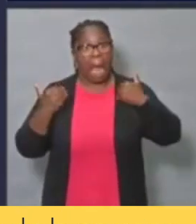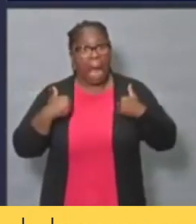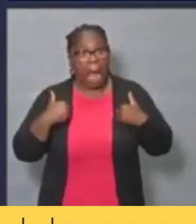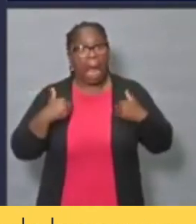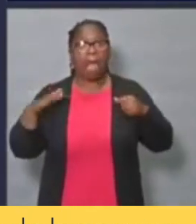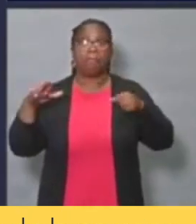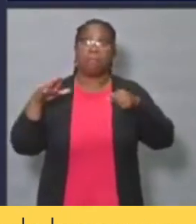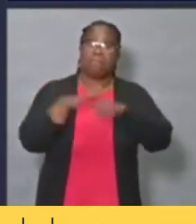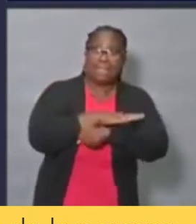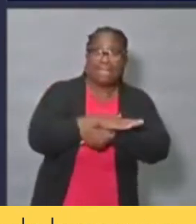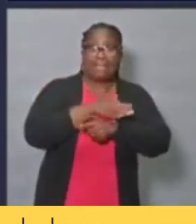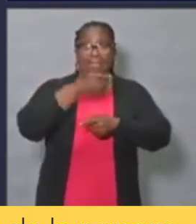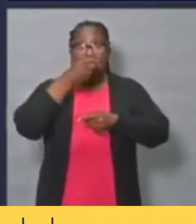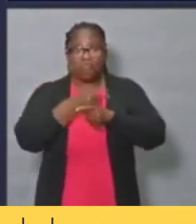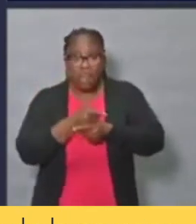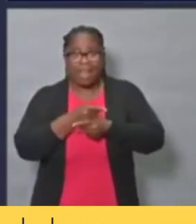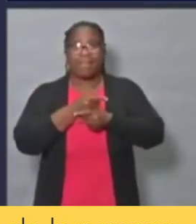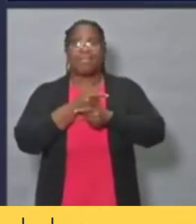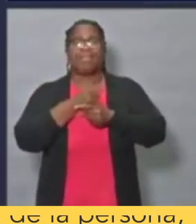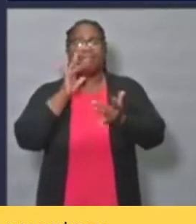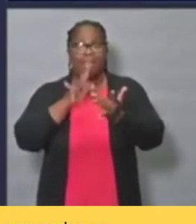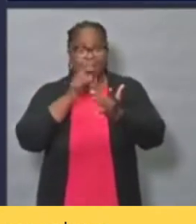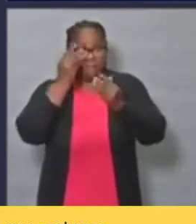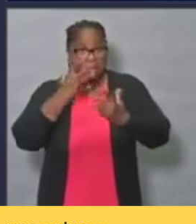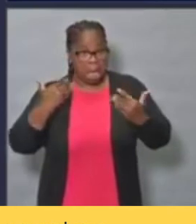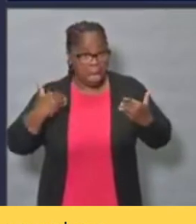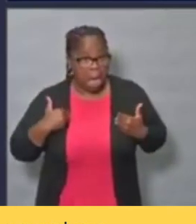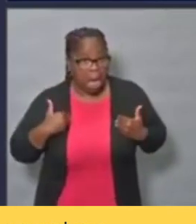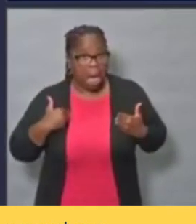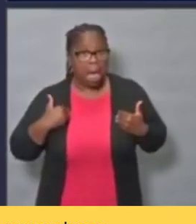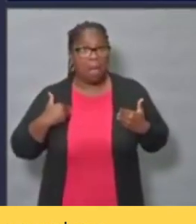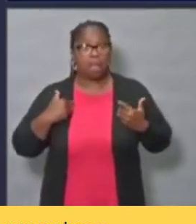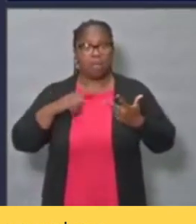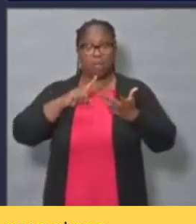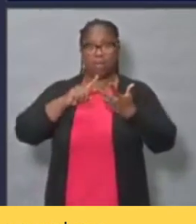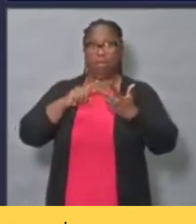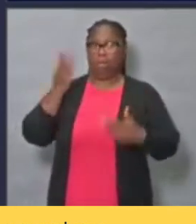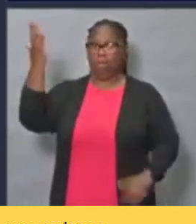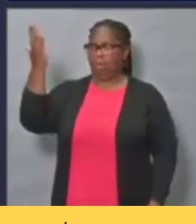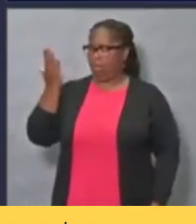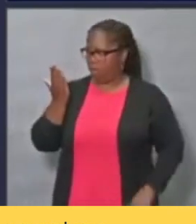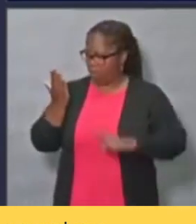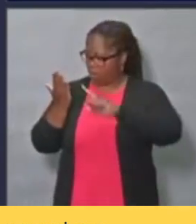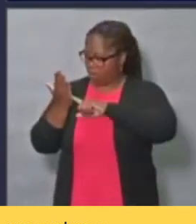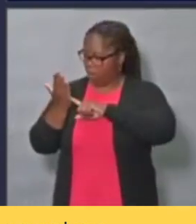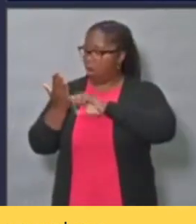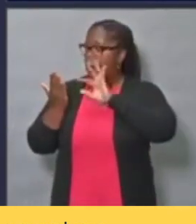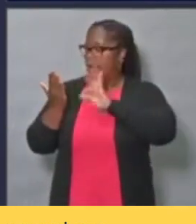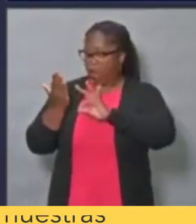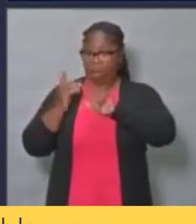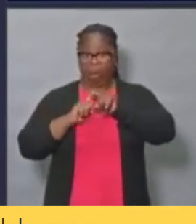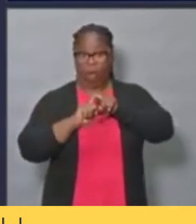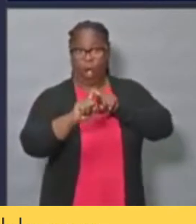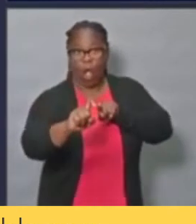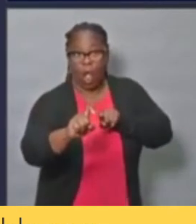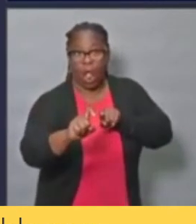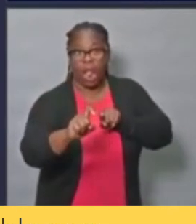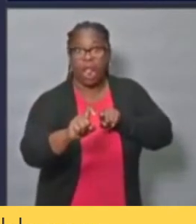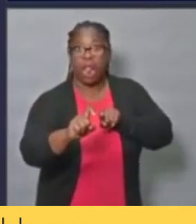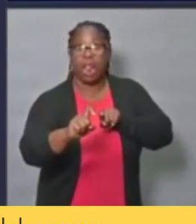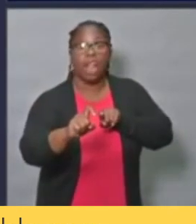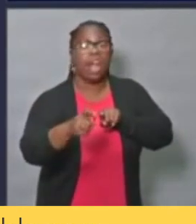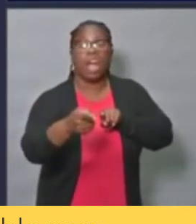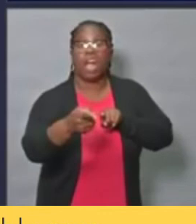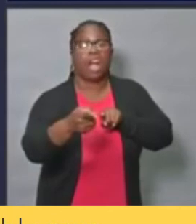complete and correct contact information and whether or not an individual responds in a timely way to our calls.